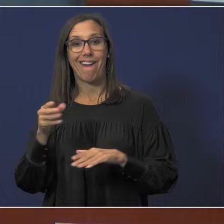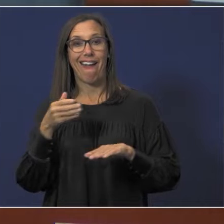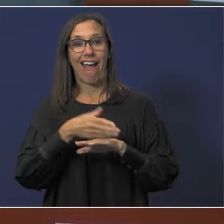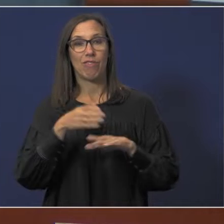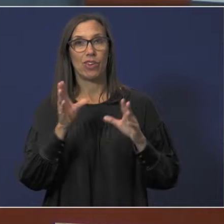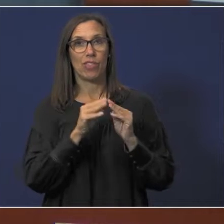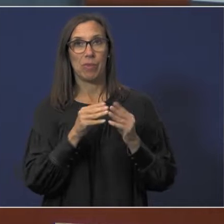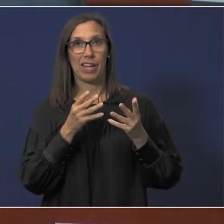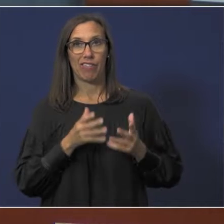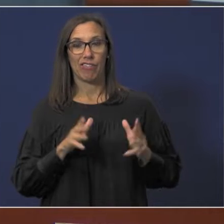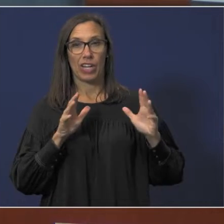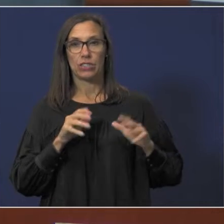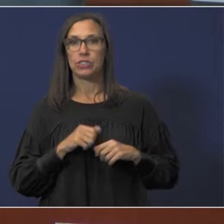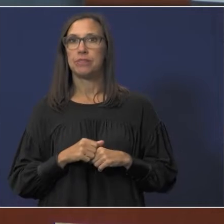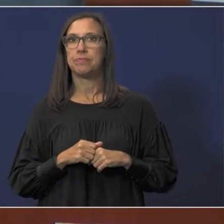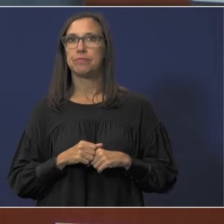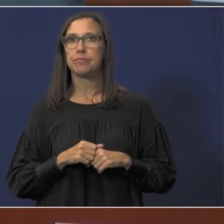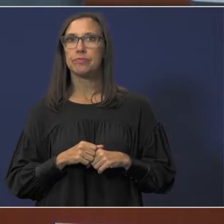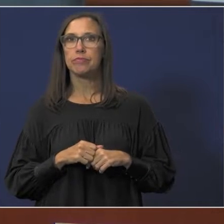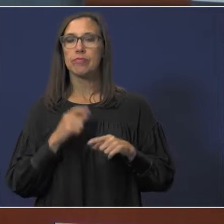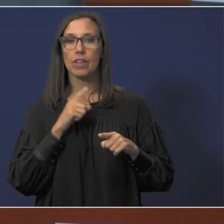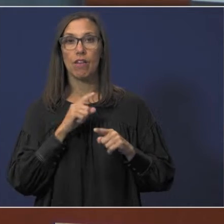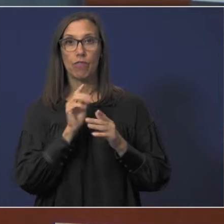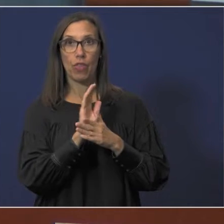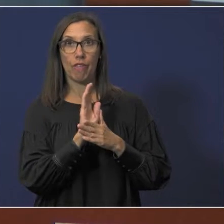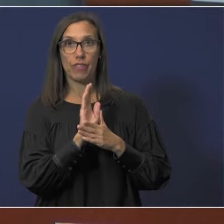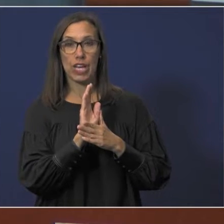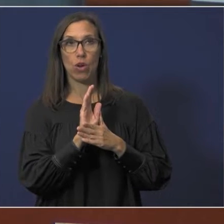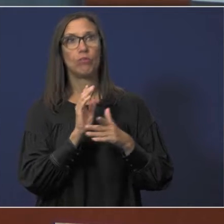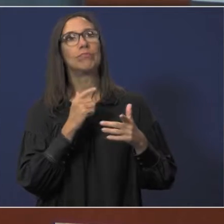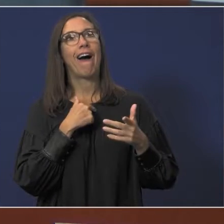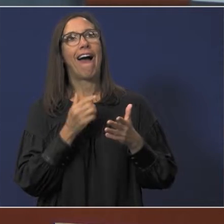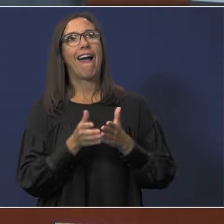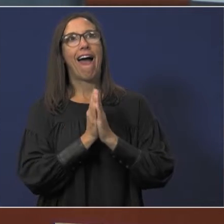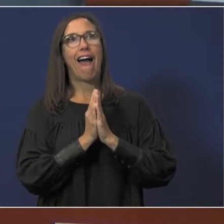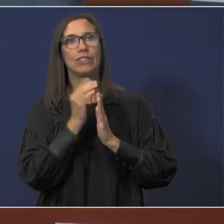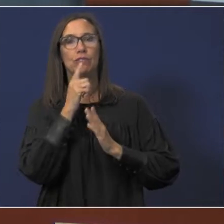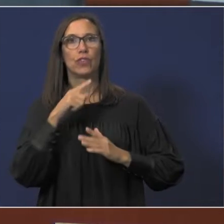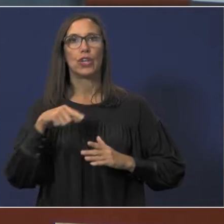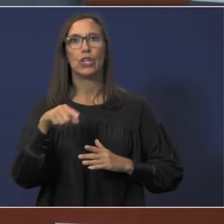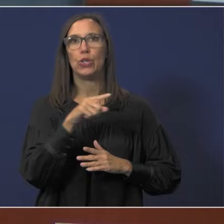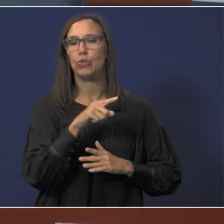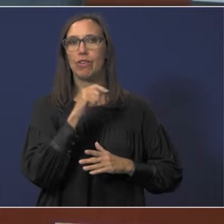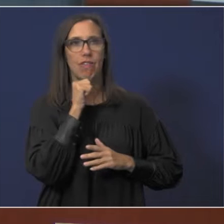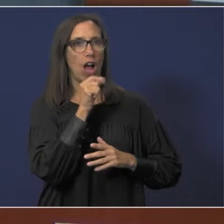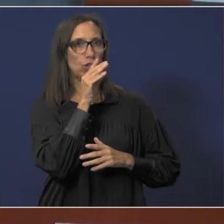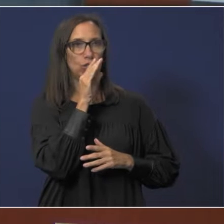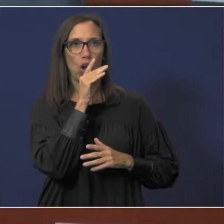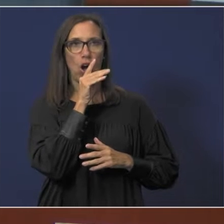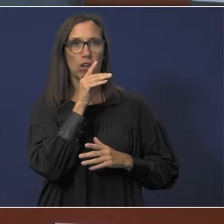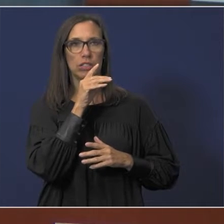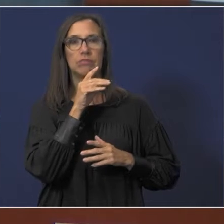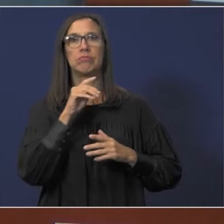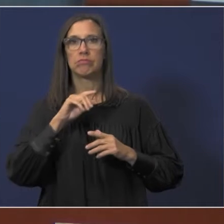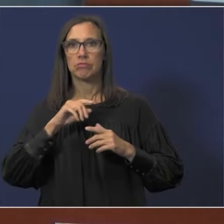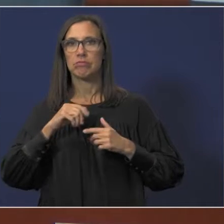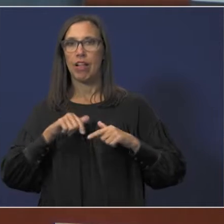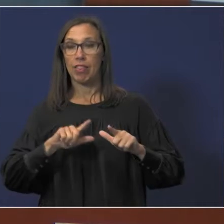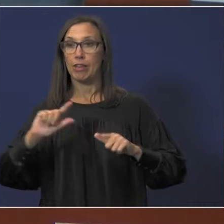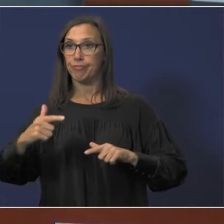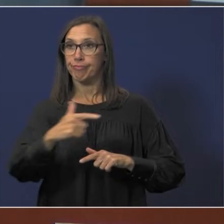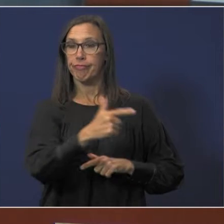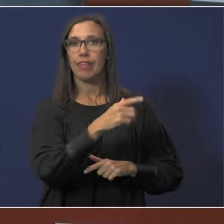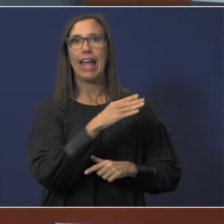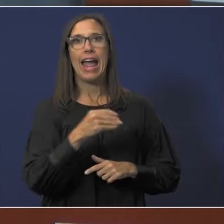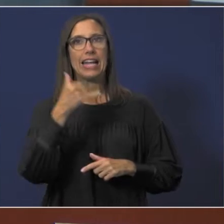For the video to adequately reflect the proceedings, I respectfully ask that you please refrain from talking while others are speaking and that cell